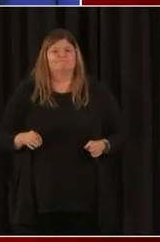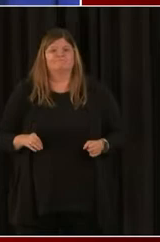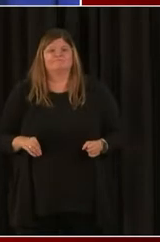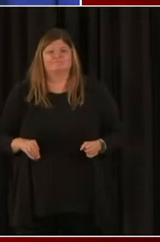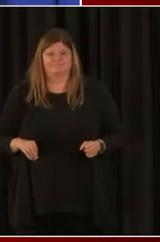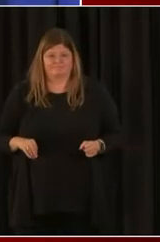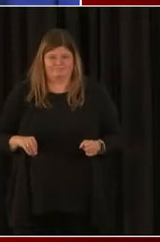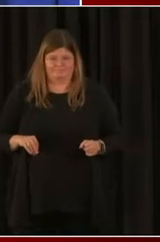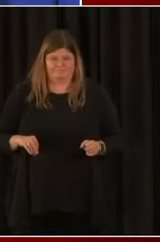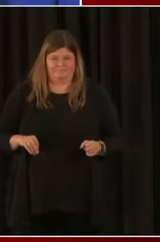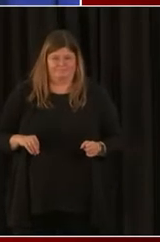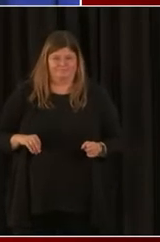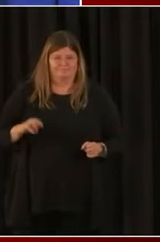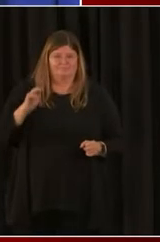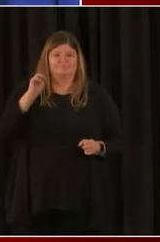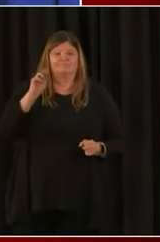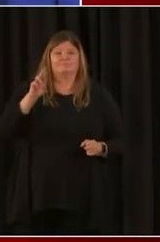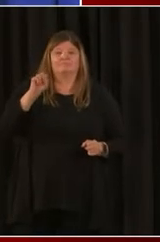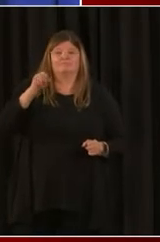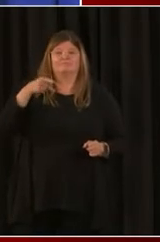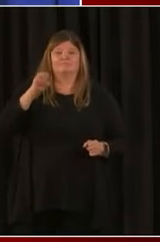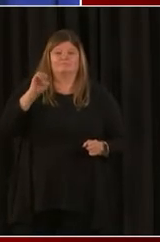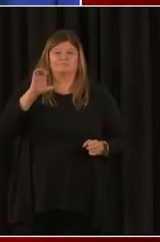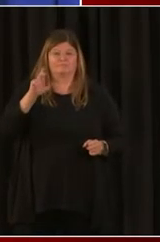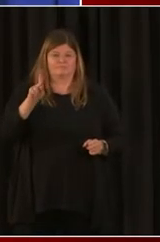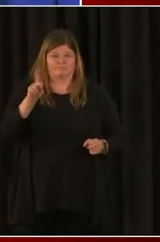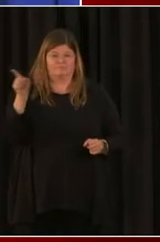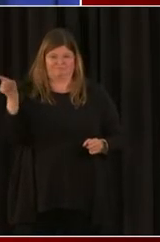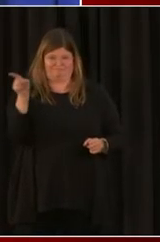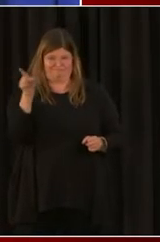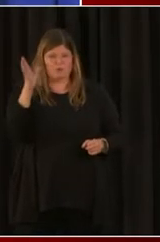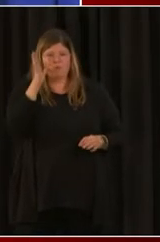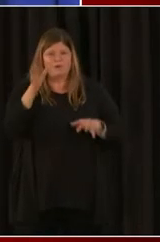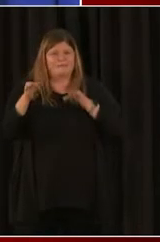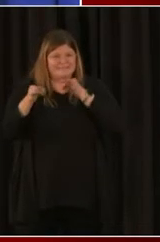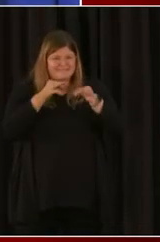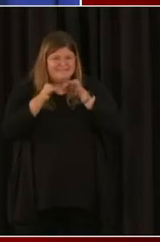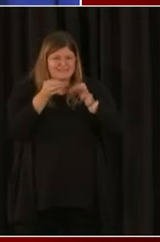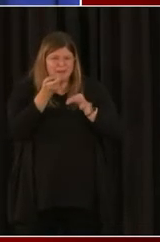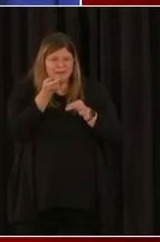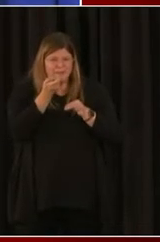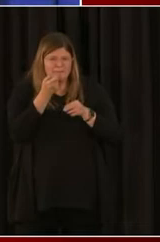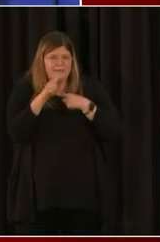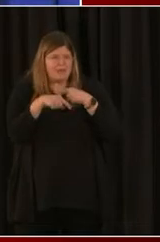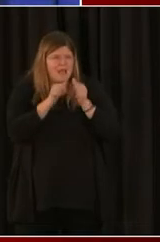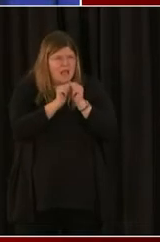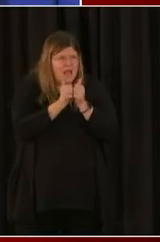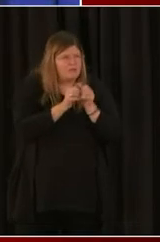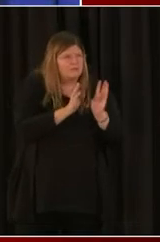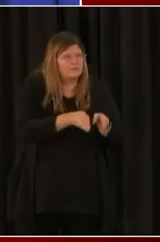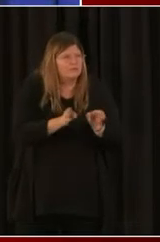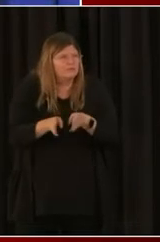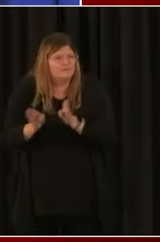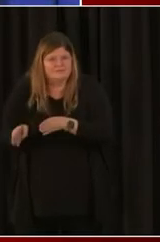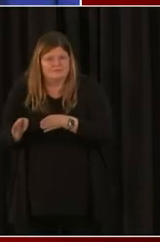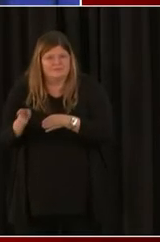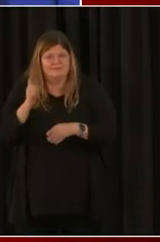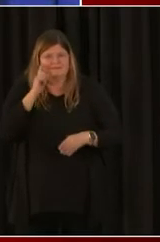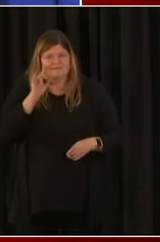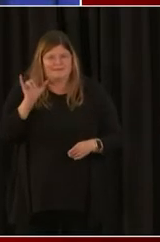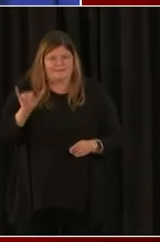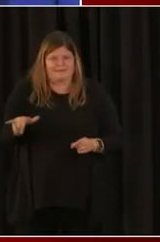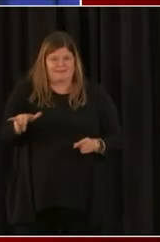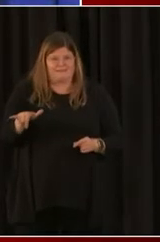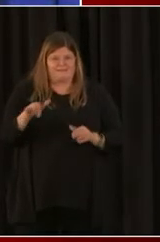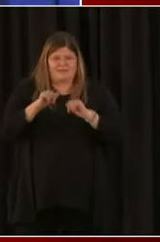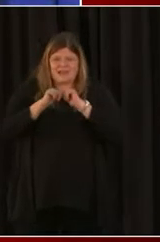us. So I'll go to Miss Washington to tell us a little bit about how they're preparing for it and how they think you can be